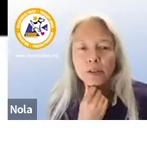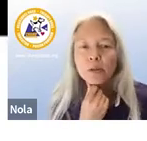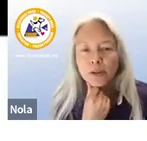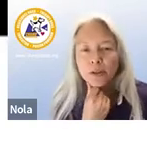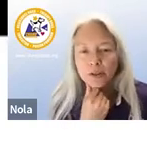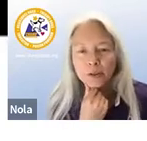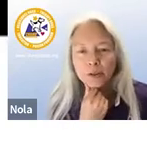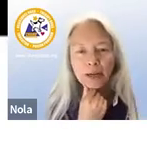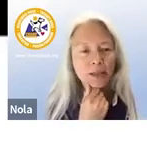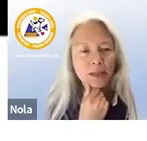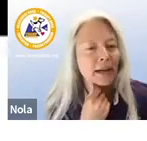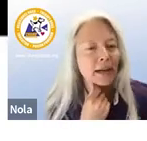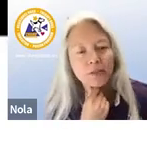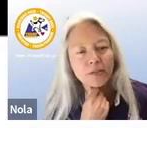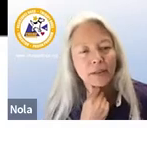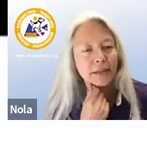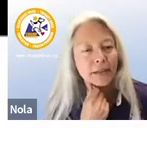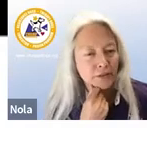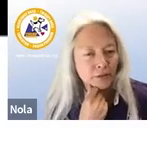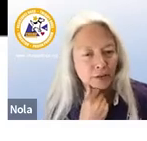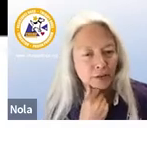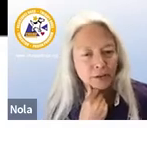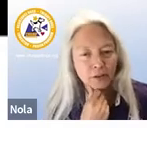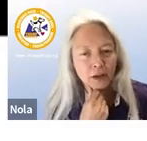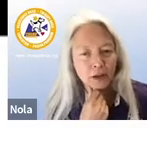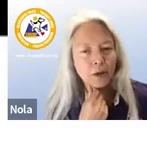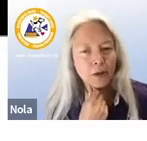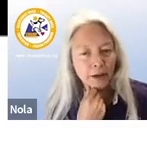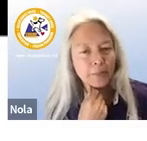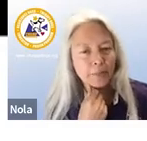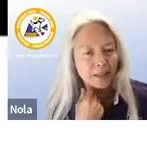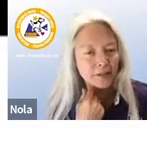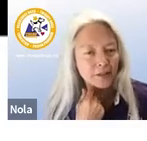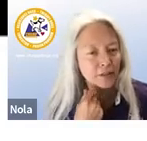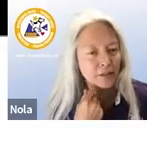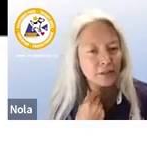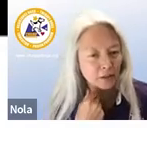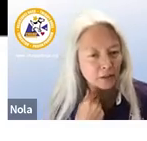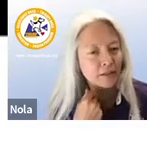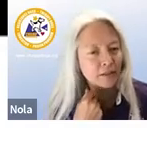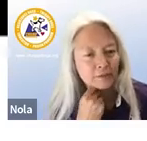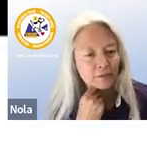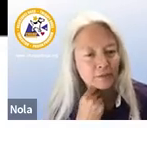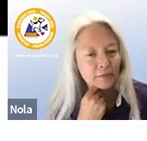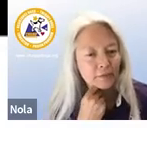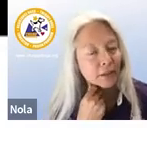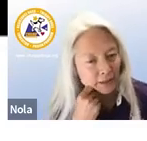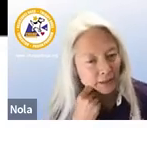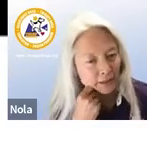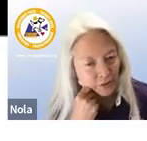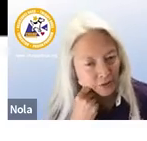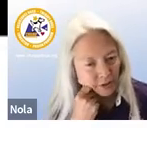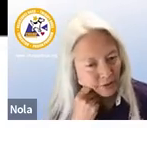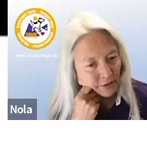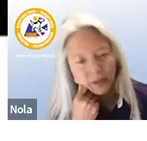really only two questions that you're allowed to ask is the dog a service dog required because of a disability if